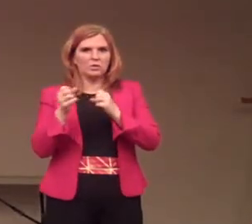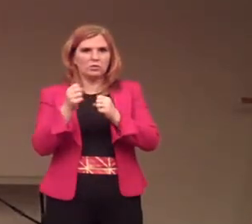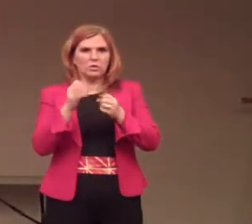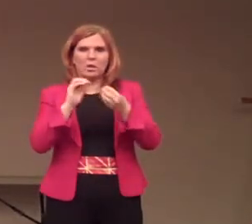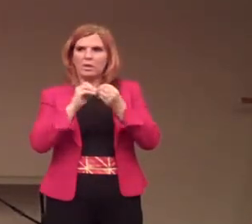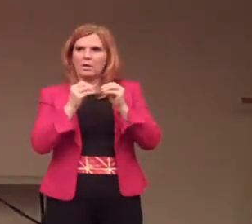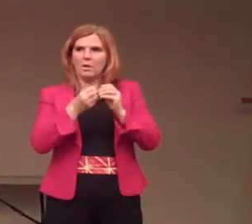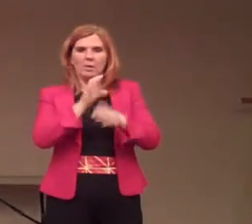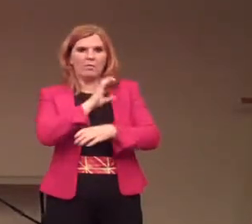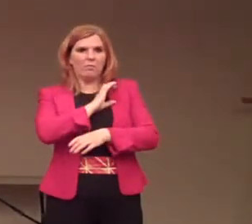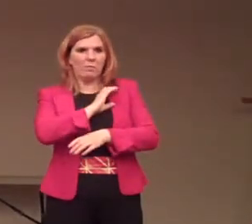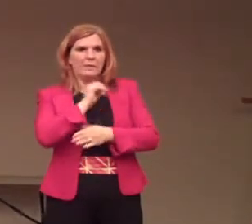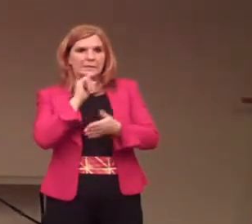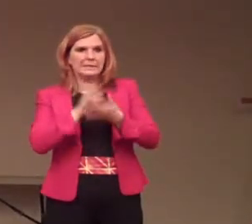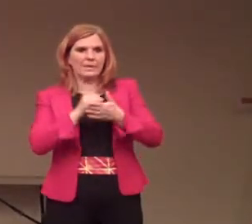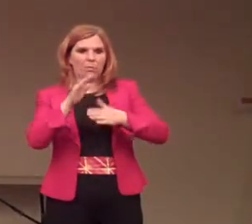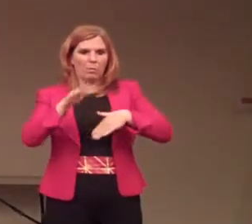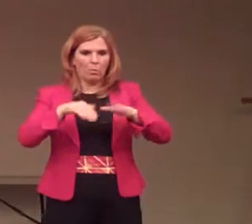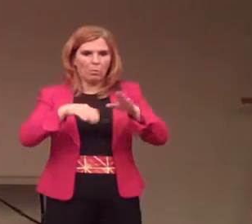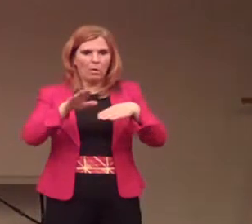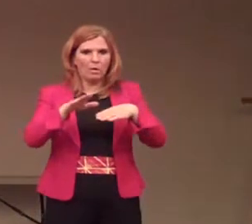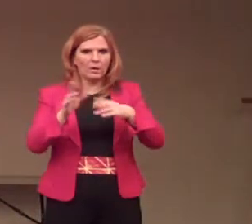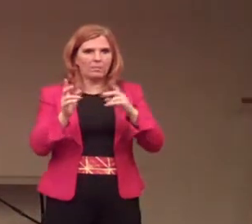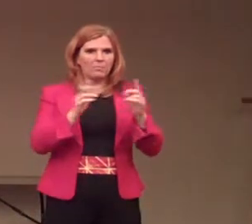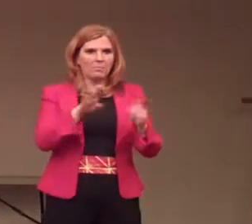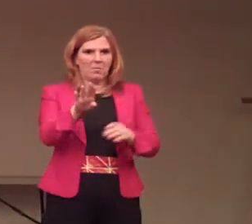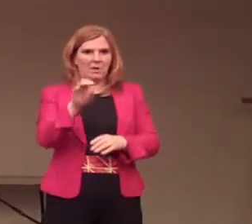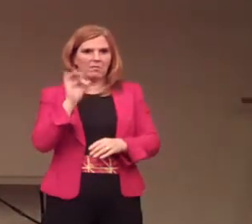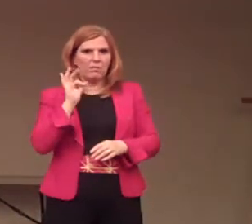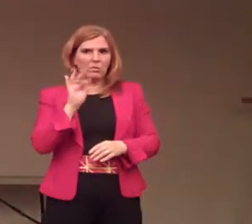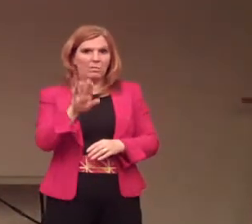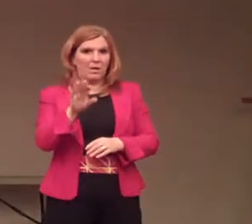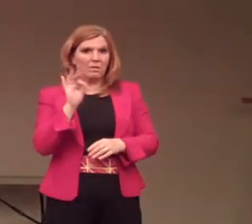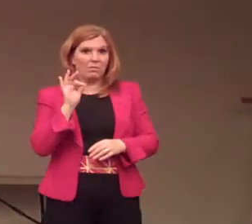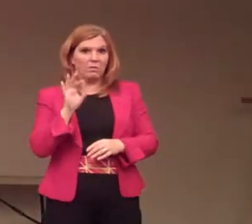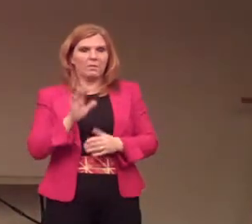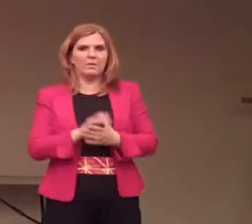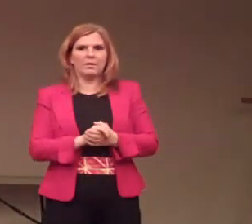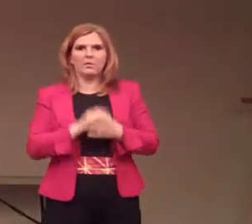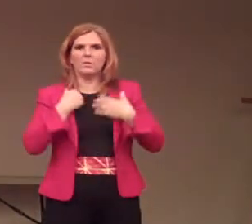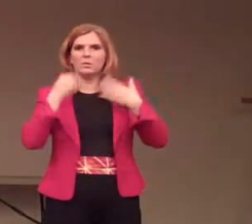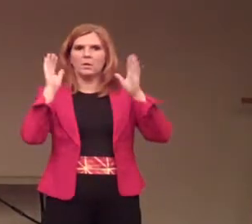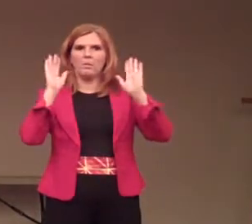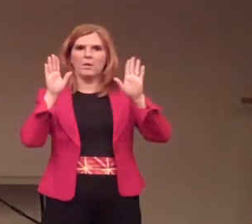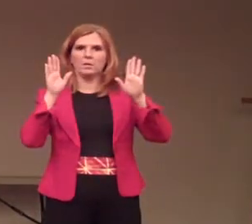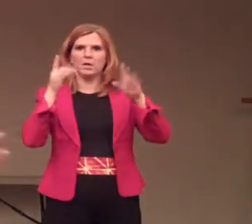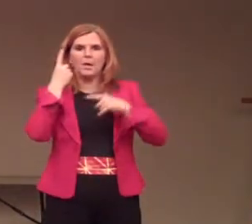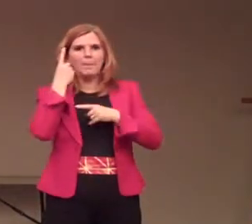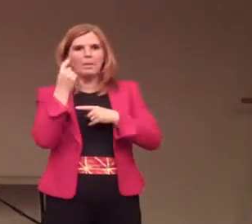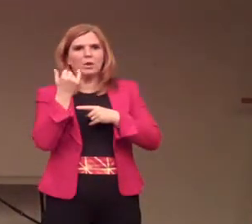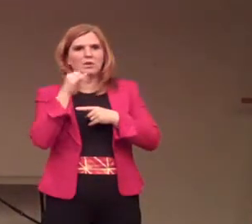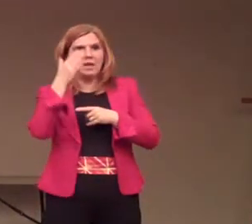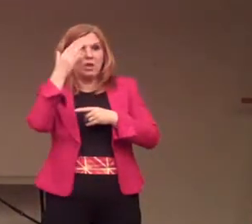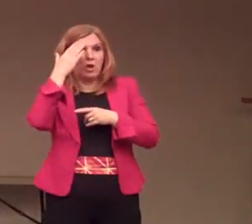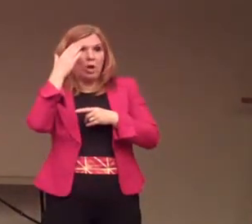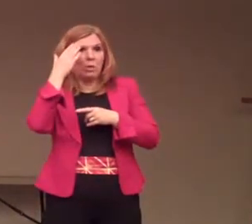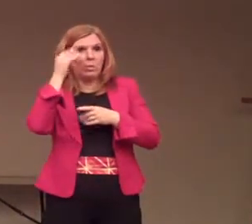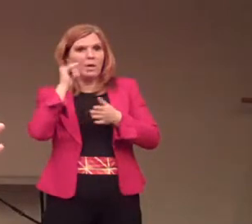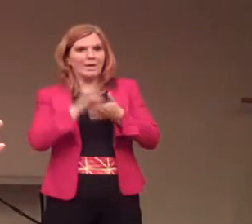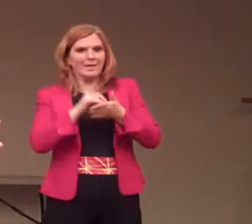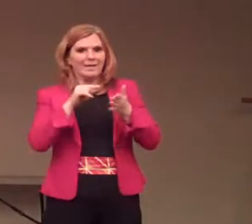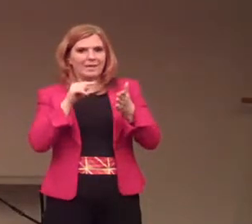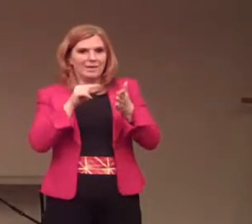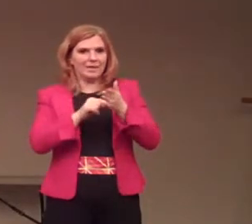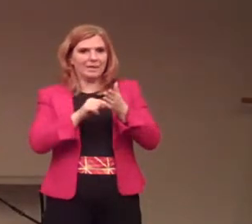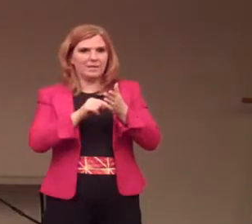that were walking up and down Hotel Street was just absolutely amazing. Because they know that